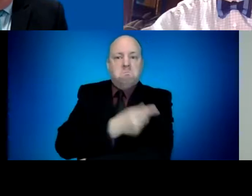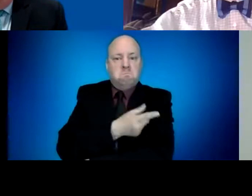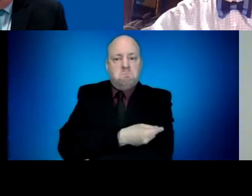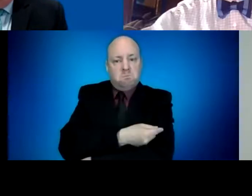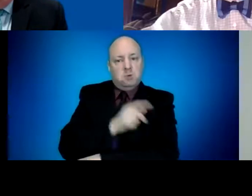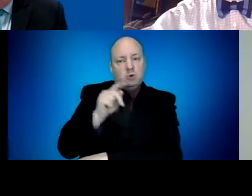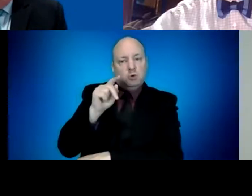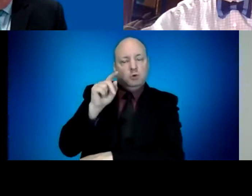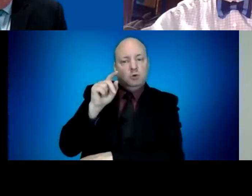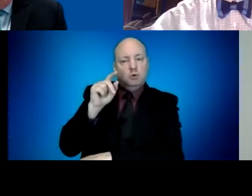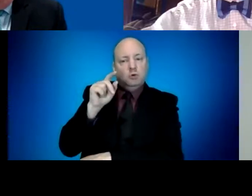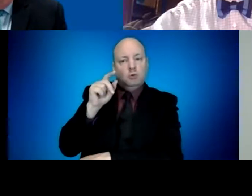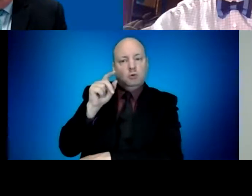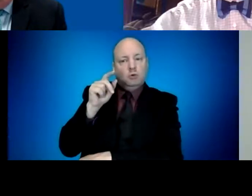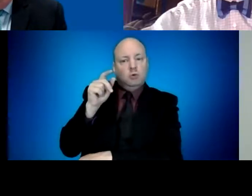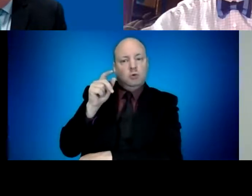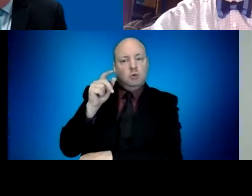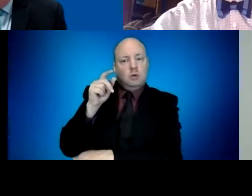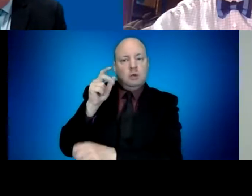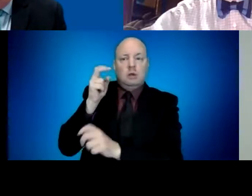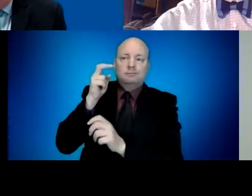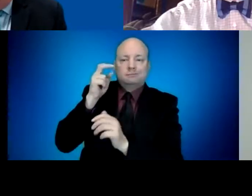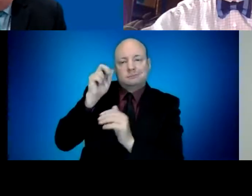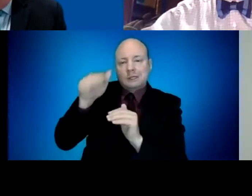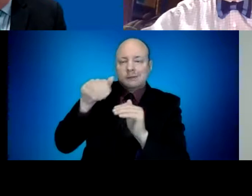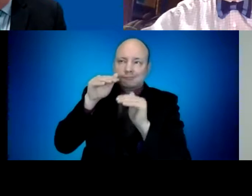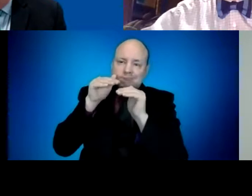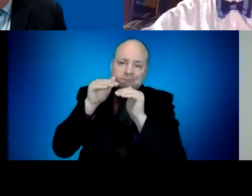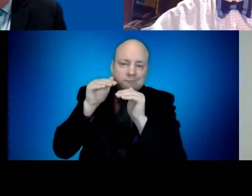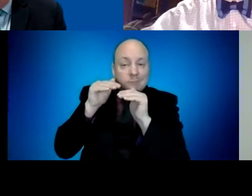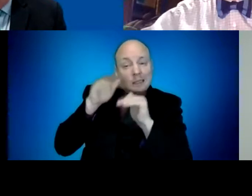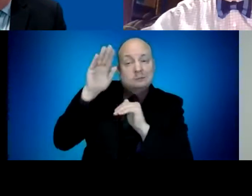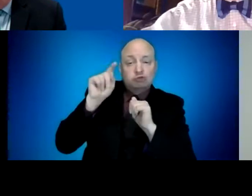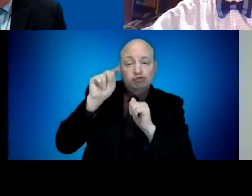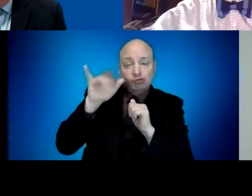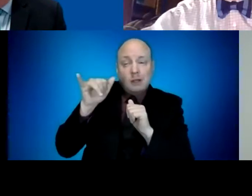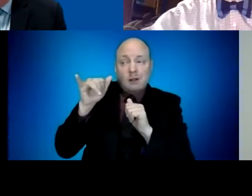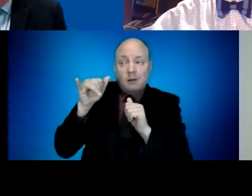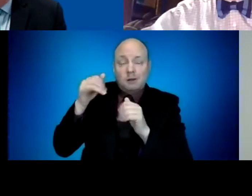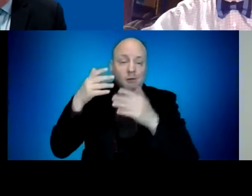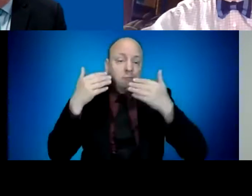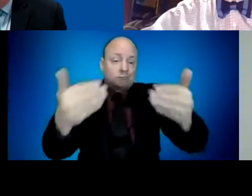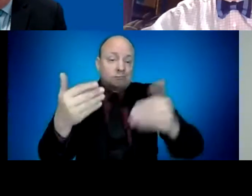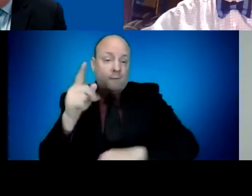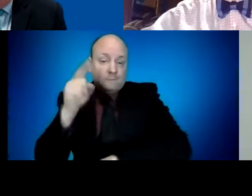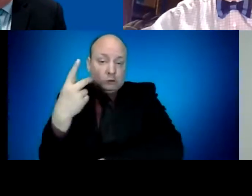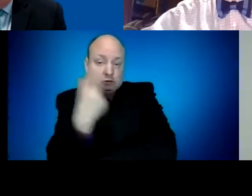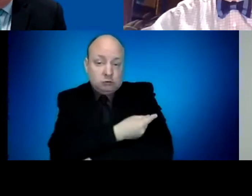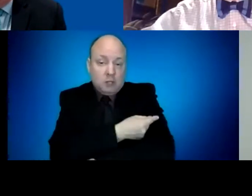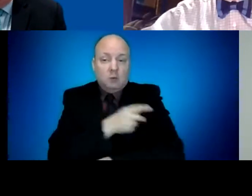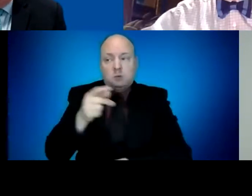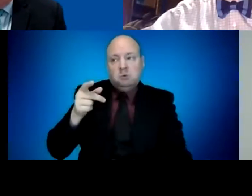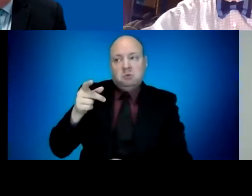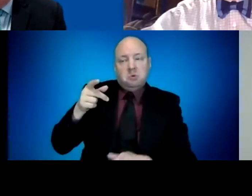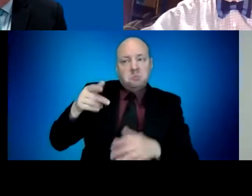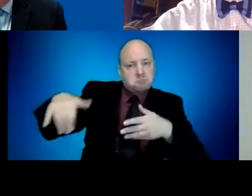first dose or a complete dose to all eligible Oregonians by early in June. But it's something that